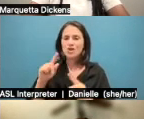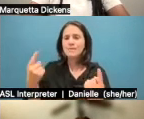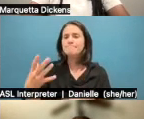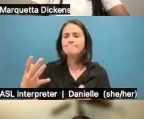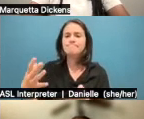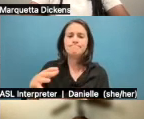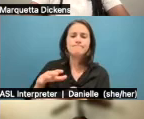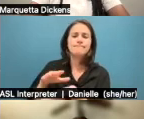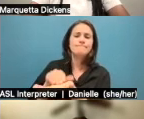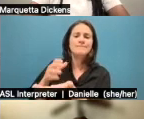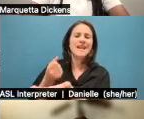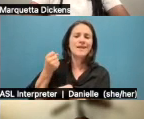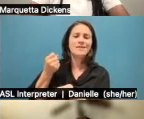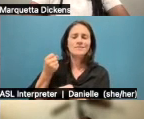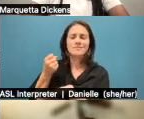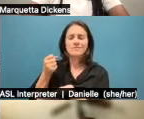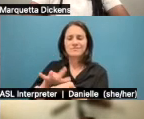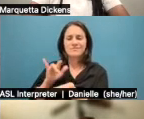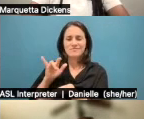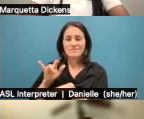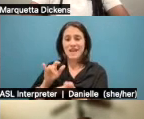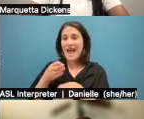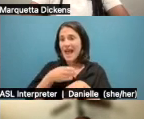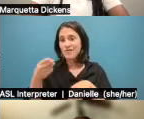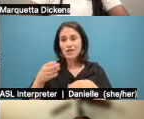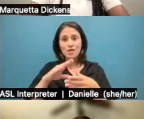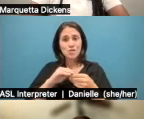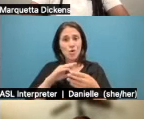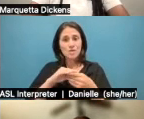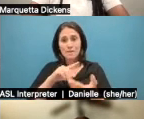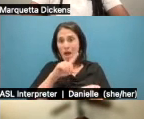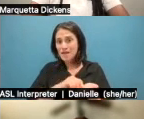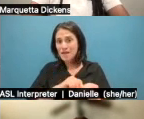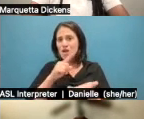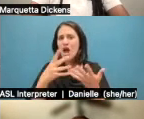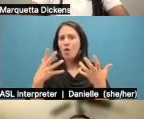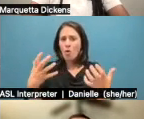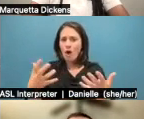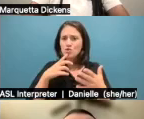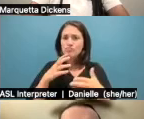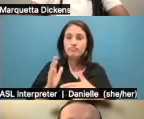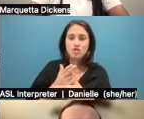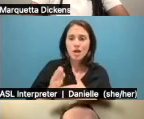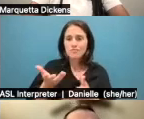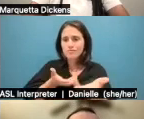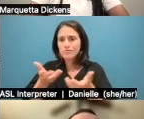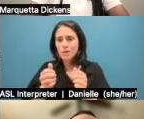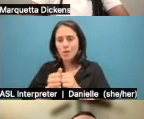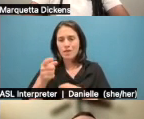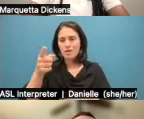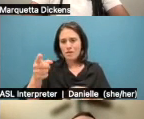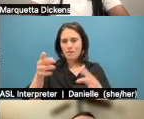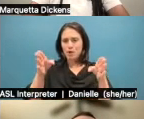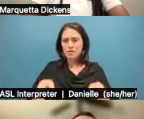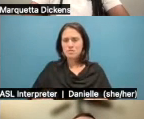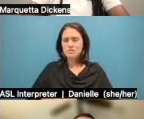I want to have a relationship with her after the story is published. I want to share parts of my life with her. want her involved in outreach like we're doing today.